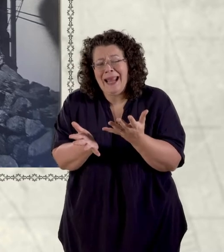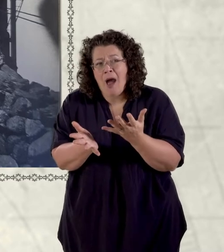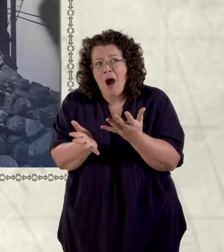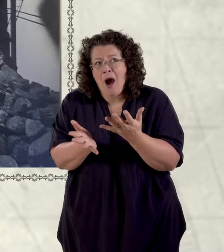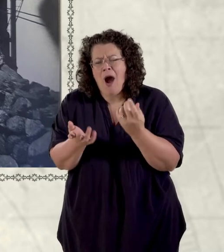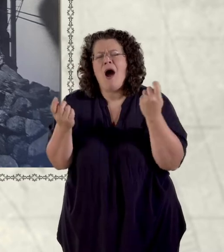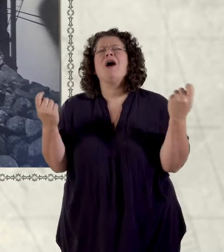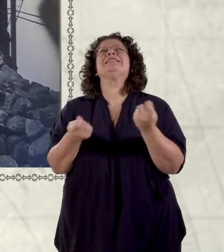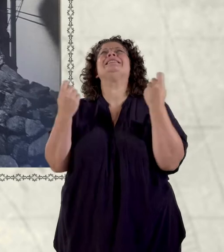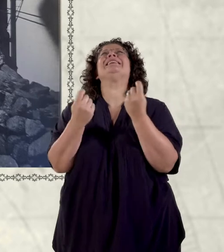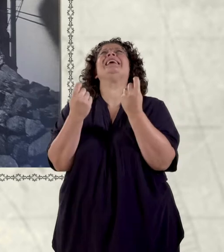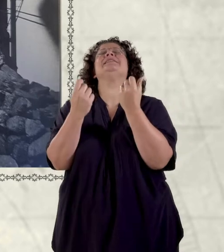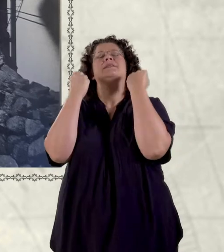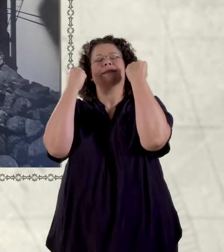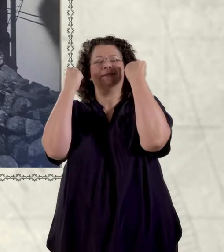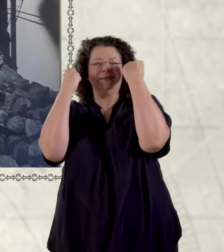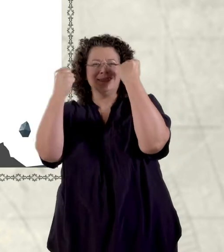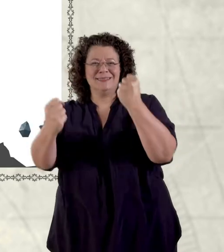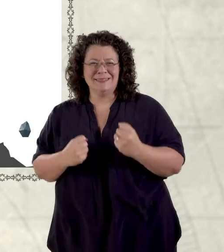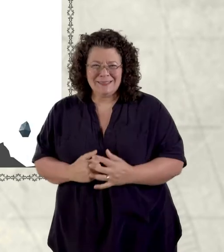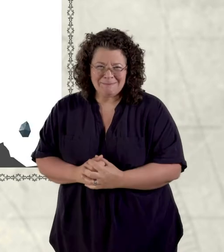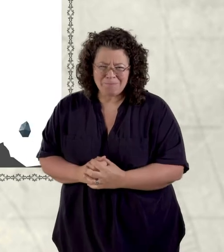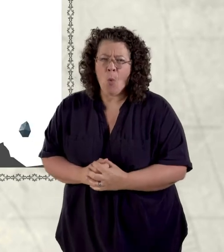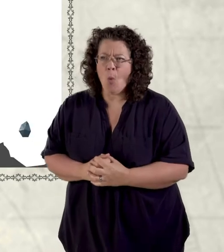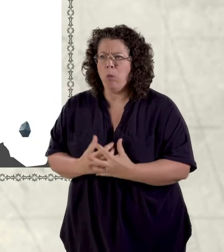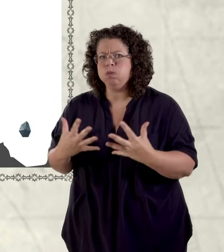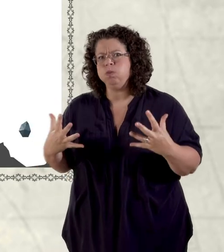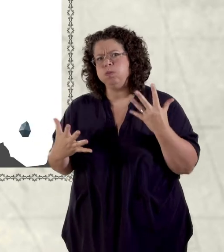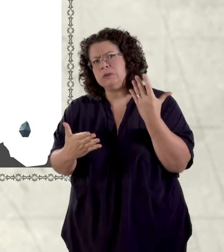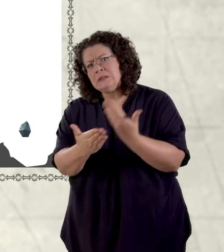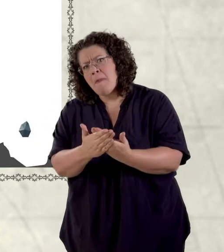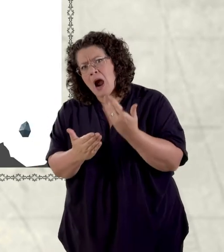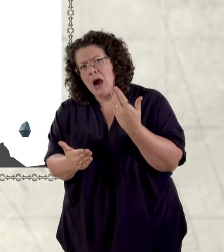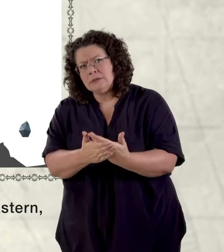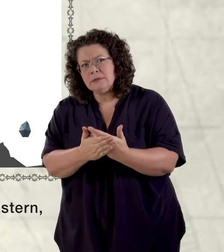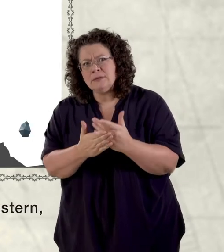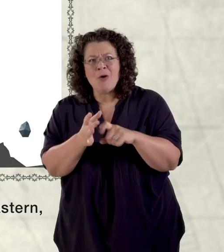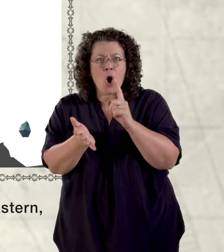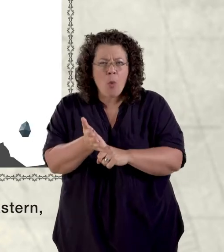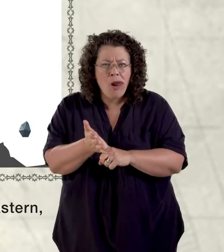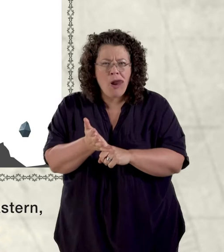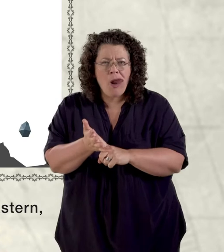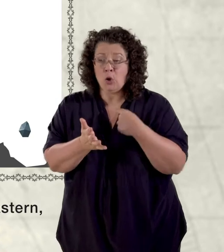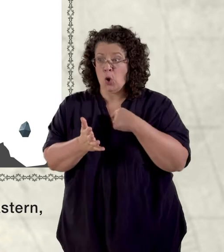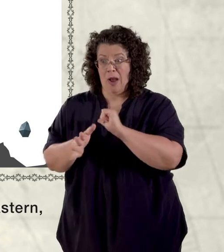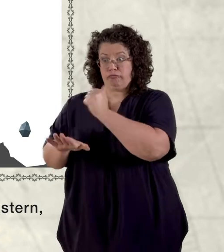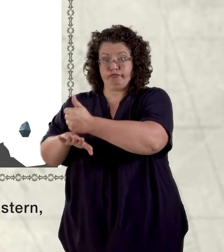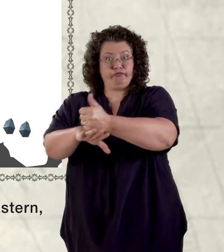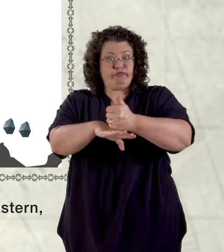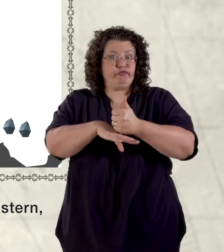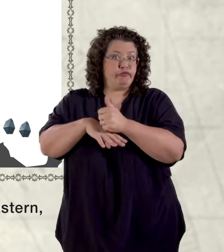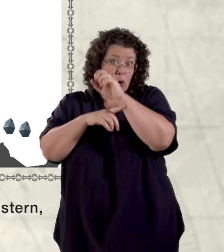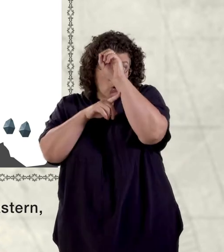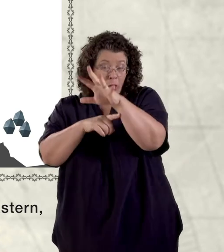success at last there was a tremendous demand for coal so i opened collieries in park